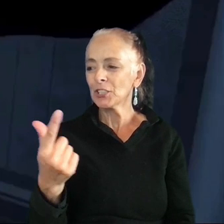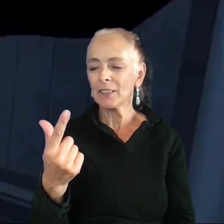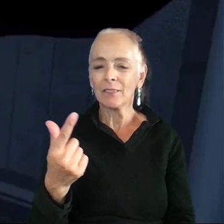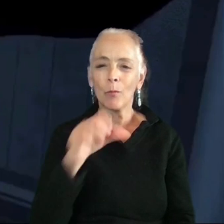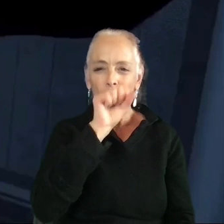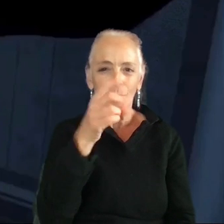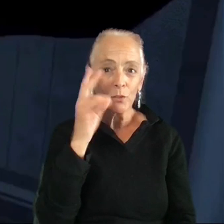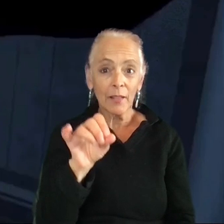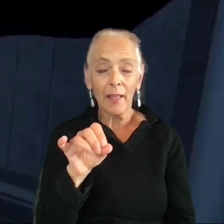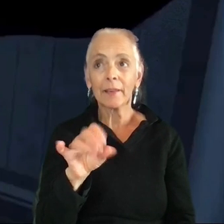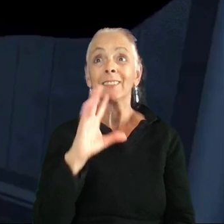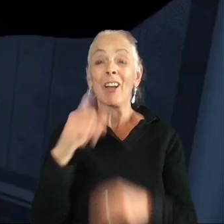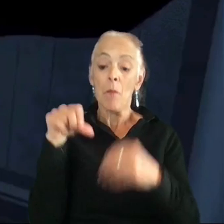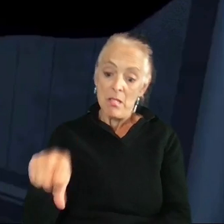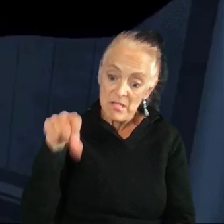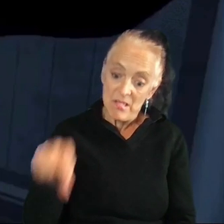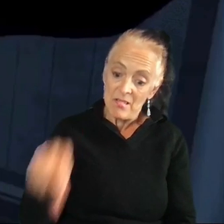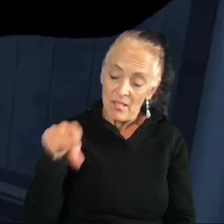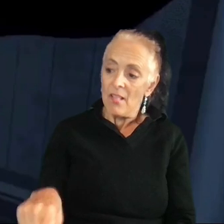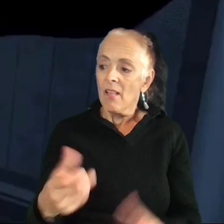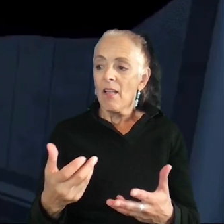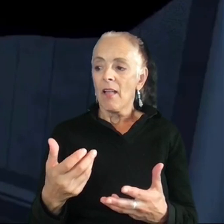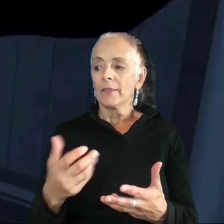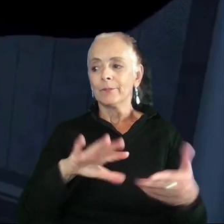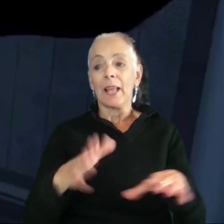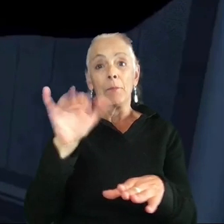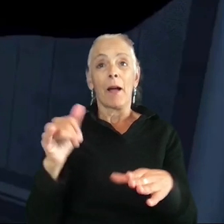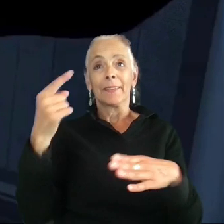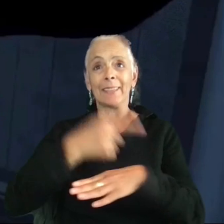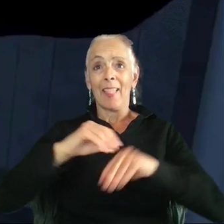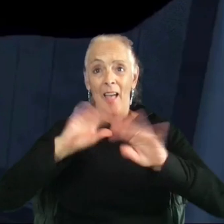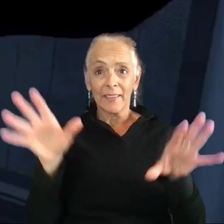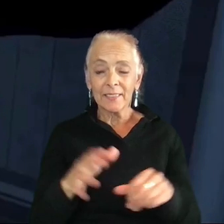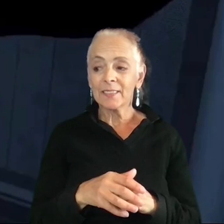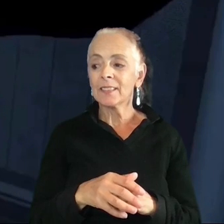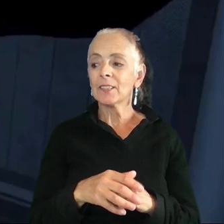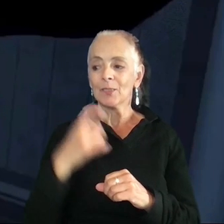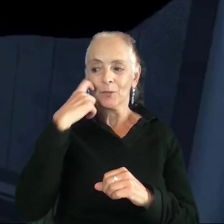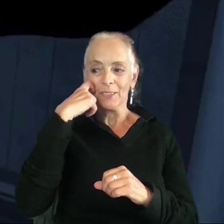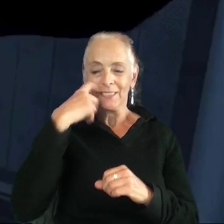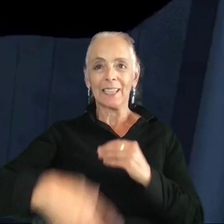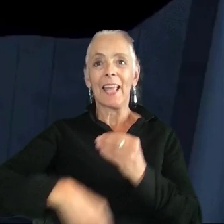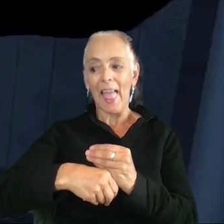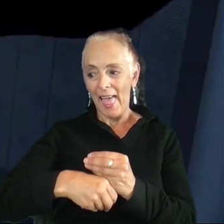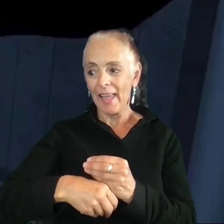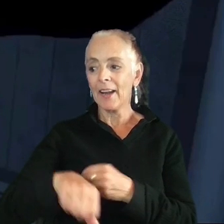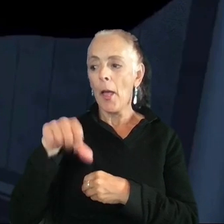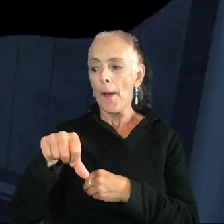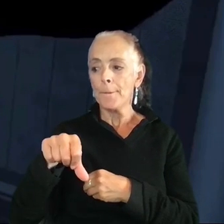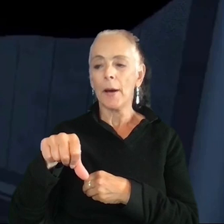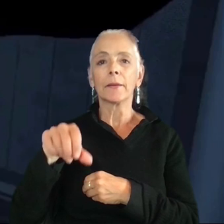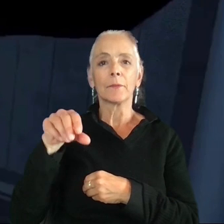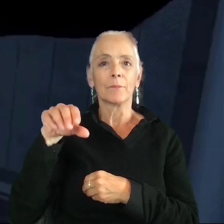And speaking of button mashing, Dead by Daylight recently added a button mashing replacement,